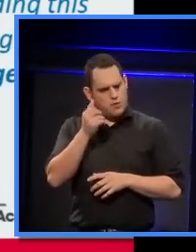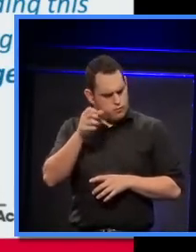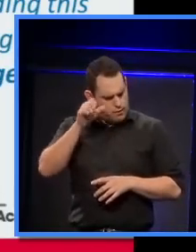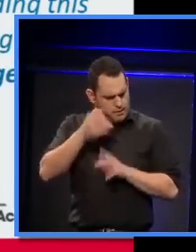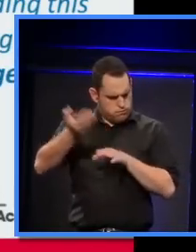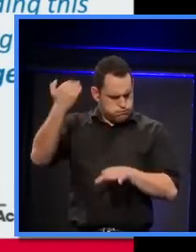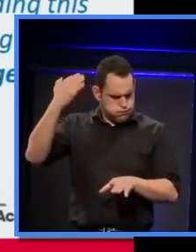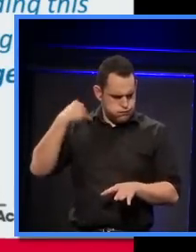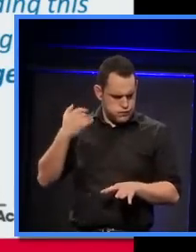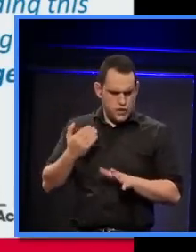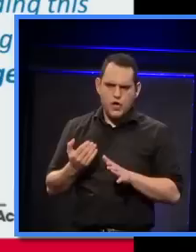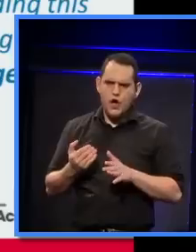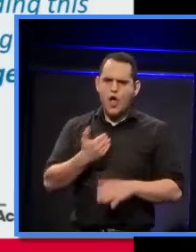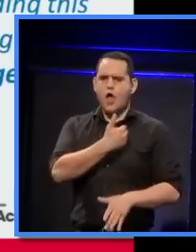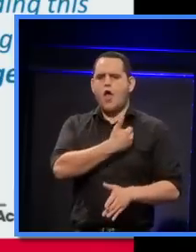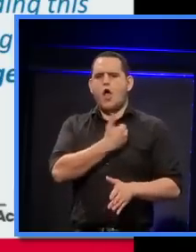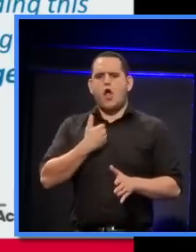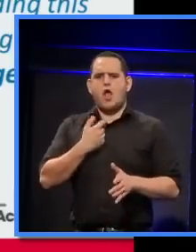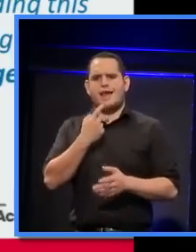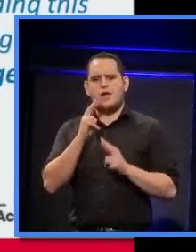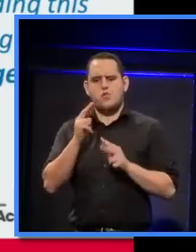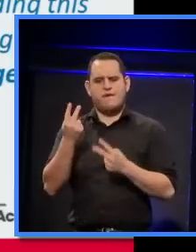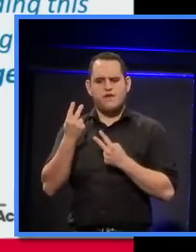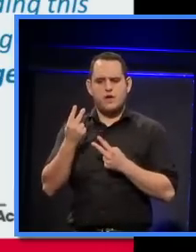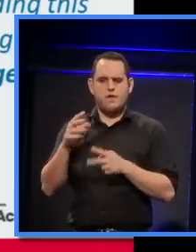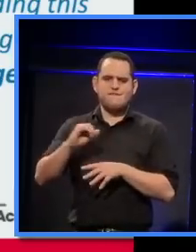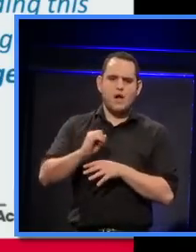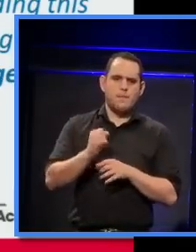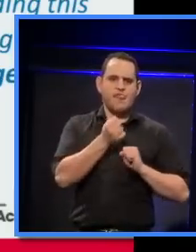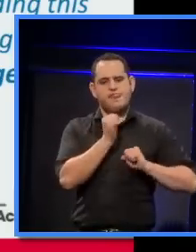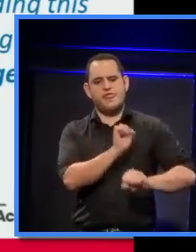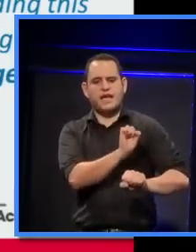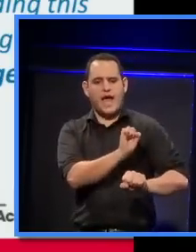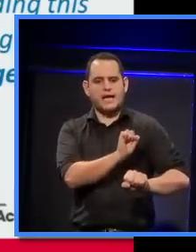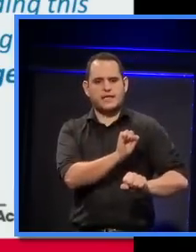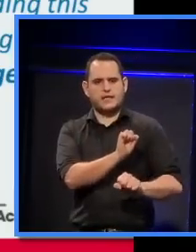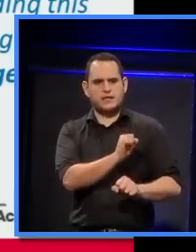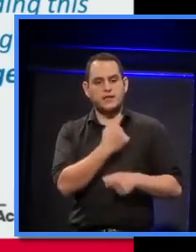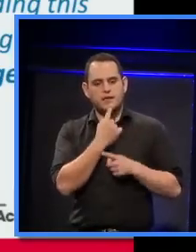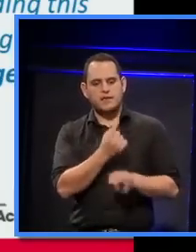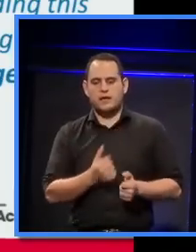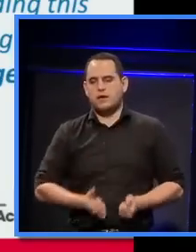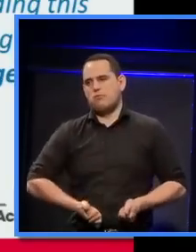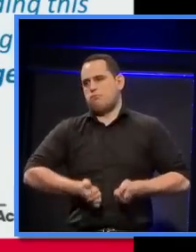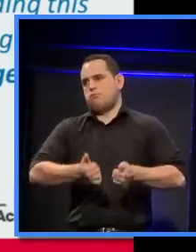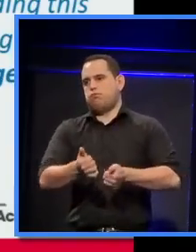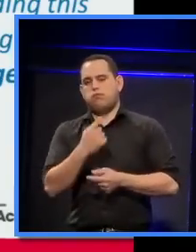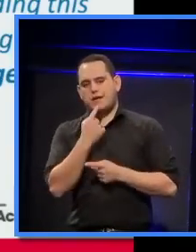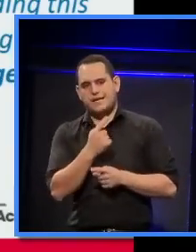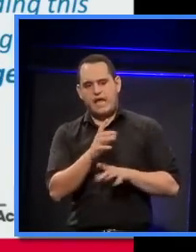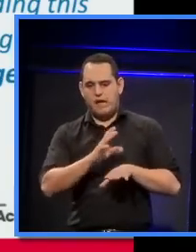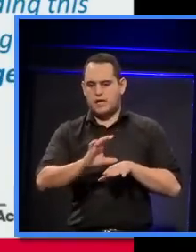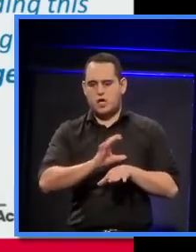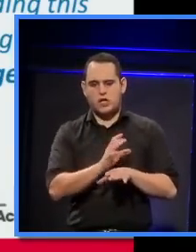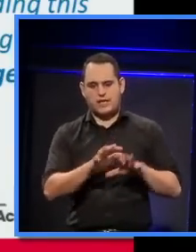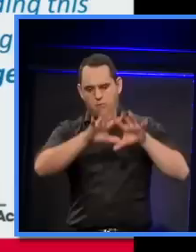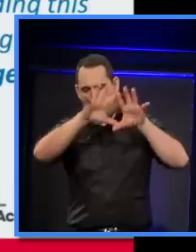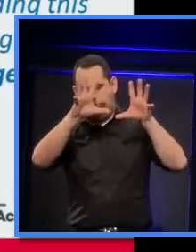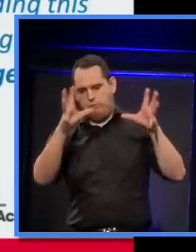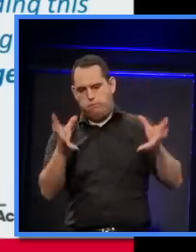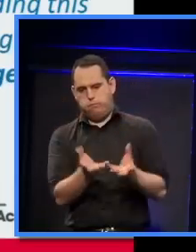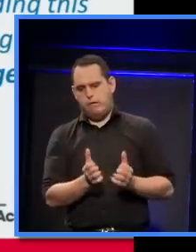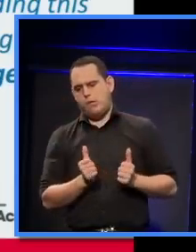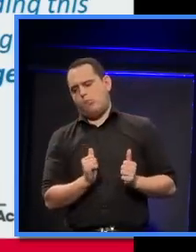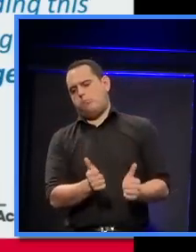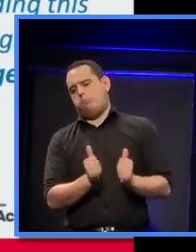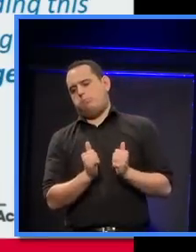Tom Service of the Guardian, and he spoke very favorably. Actually, won't read that out, I'll let you